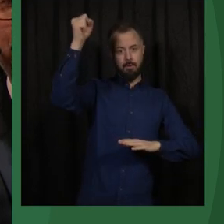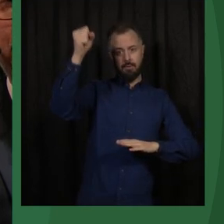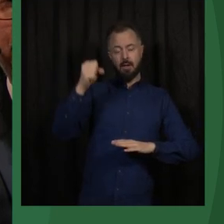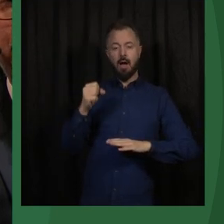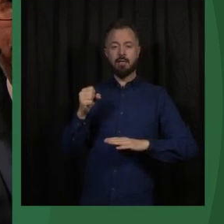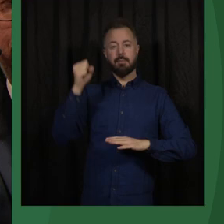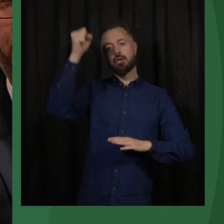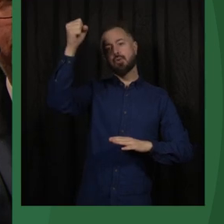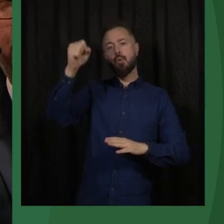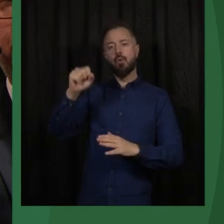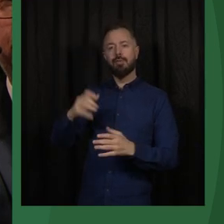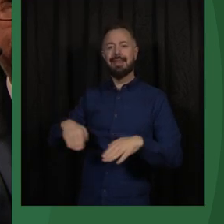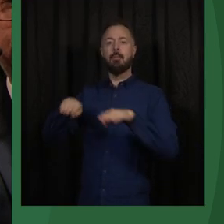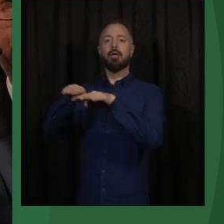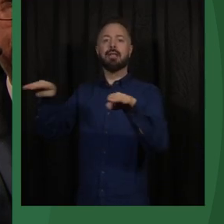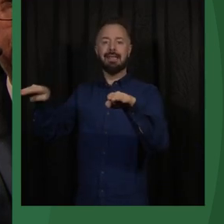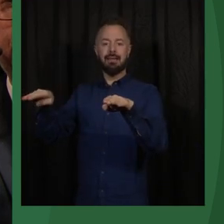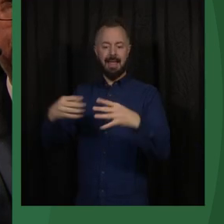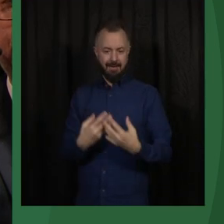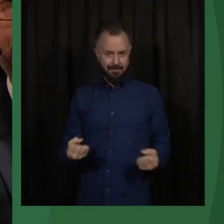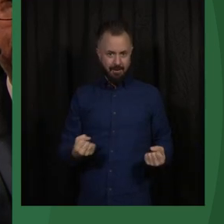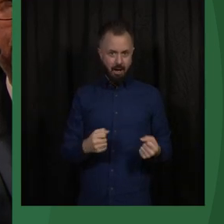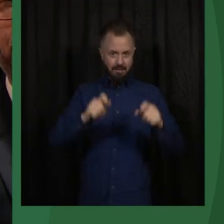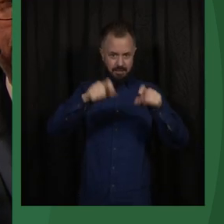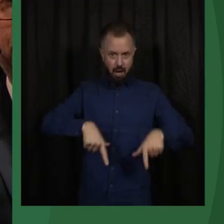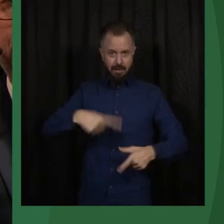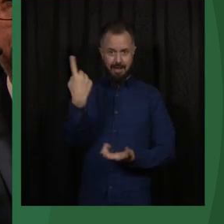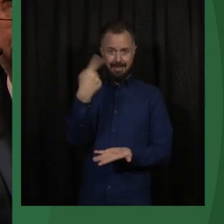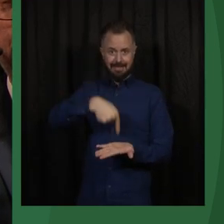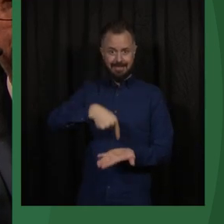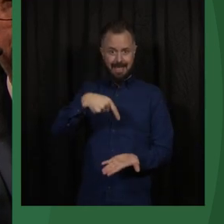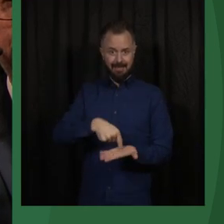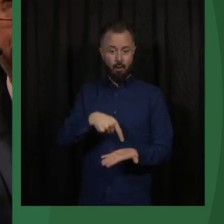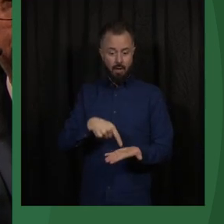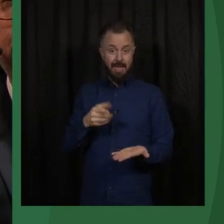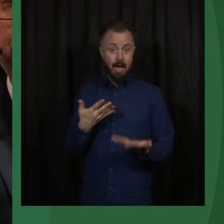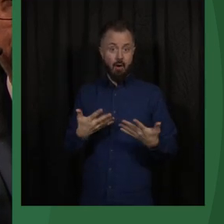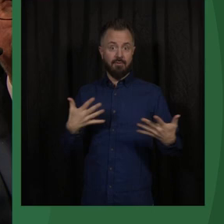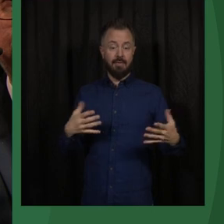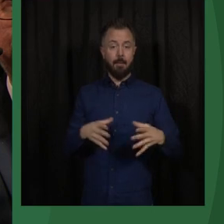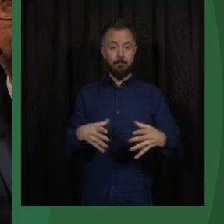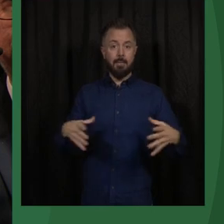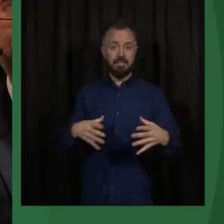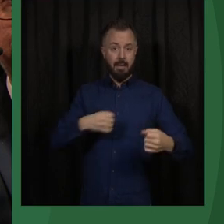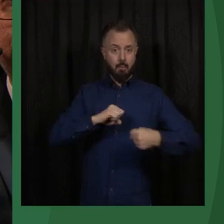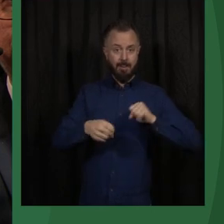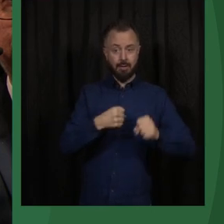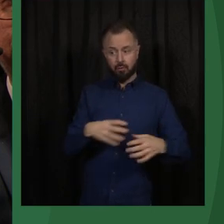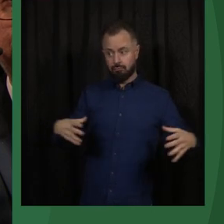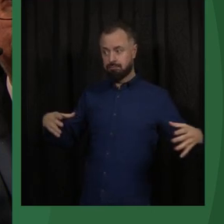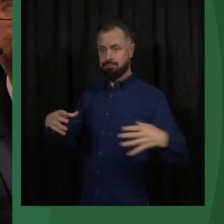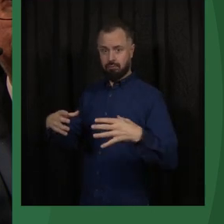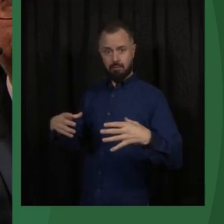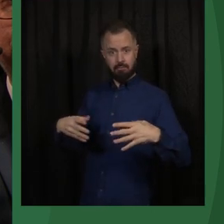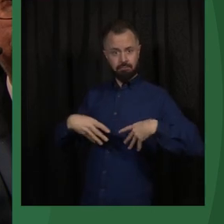they come from somewhere, and often that somewhere is mass mobilization. Okay, so that being said,